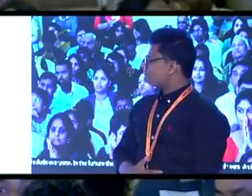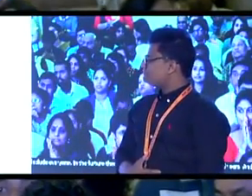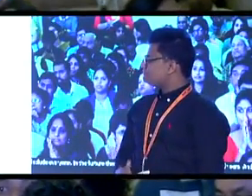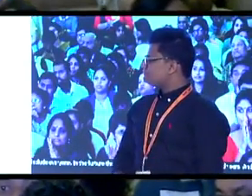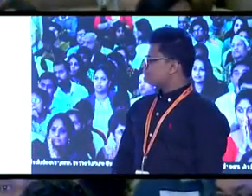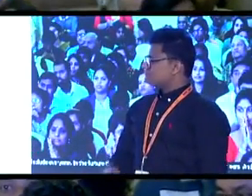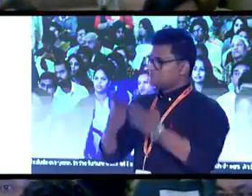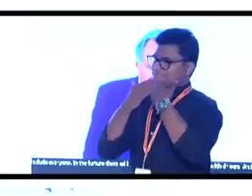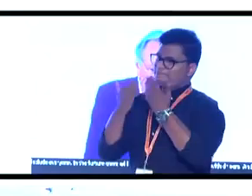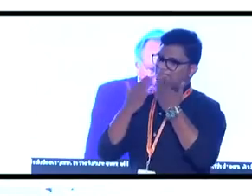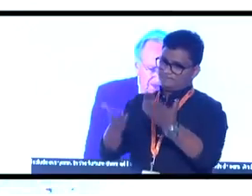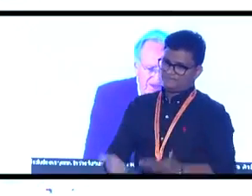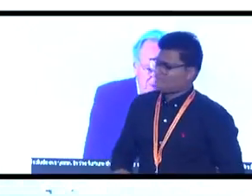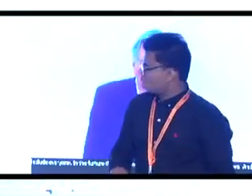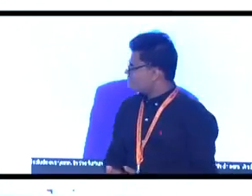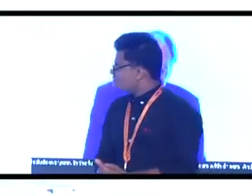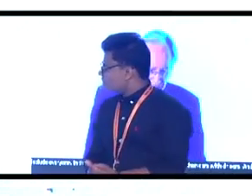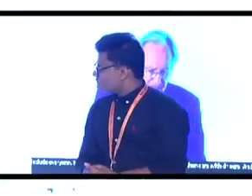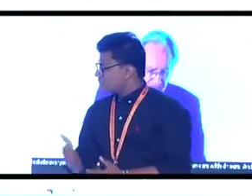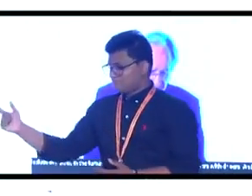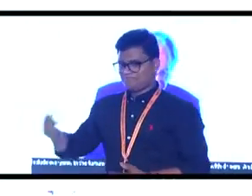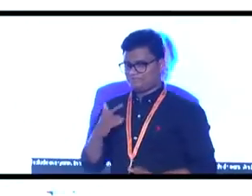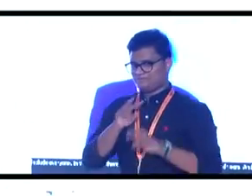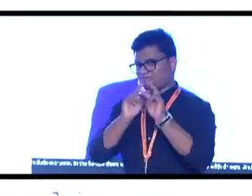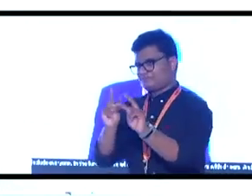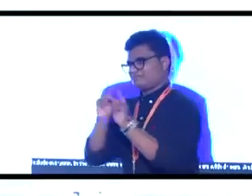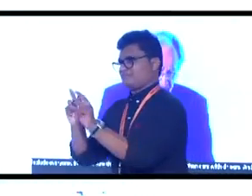So, thank you for having me here. I think you're doing wonderful things.